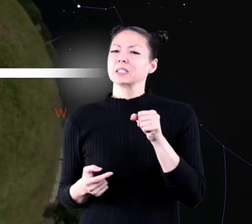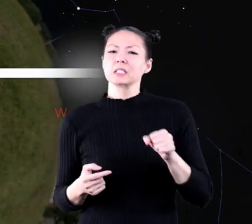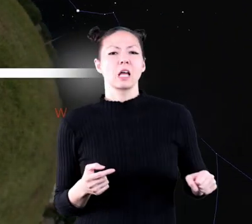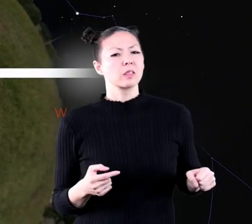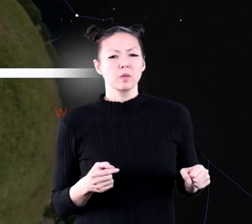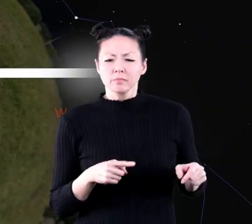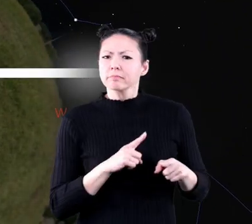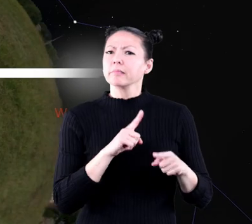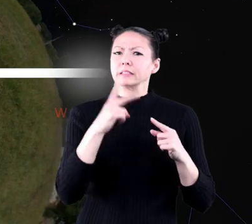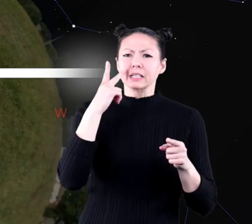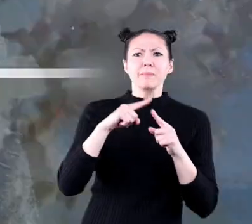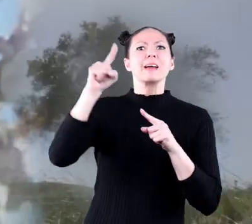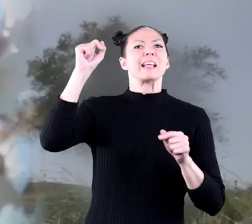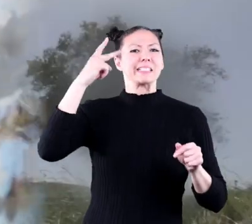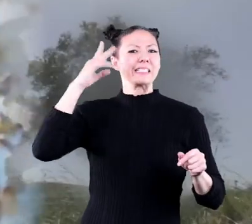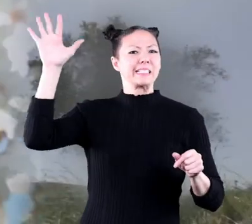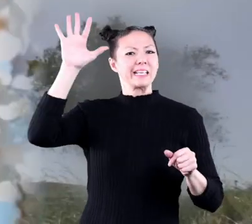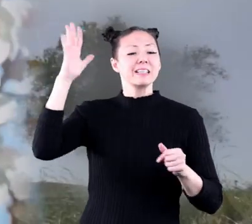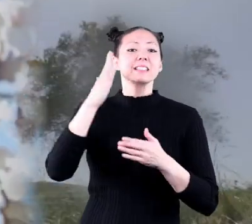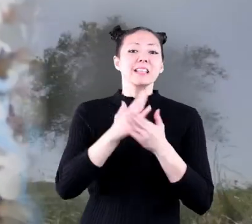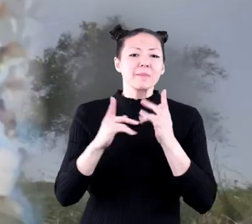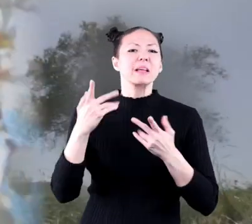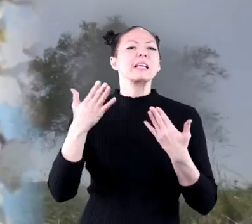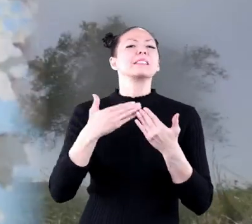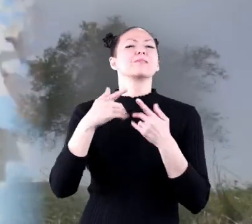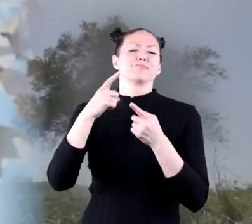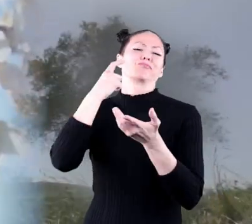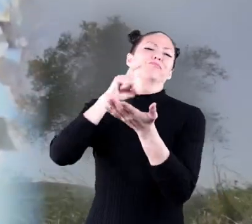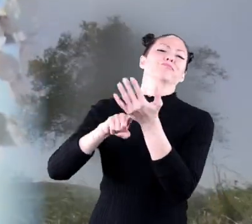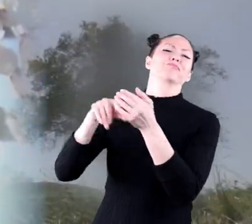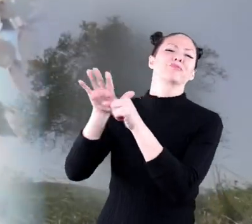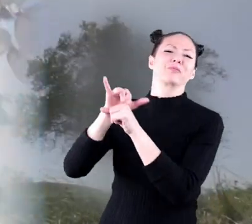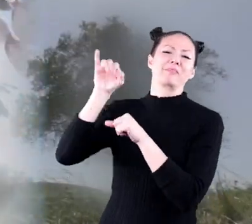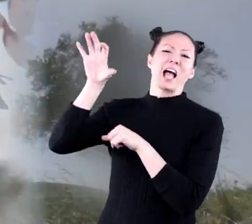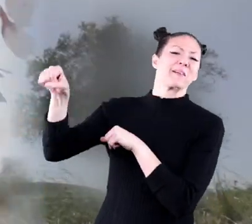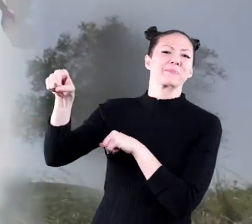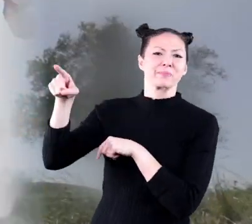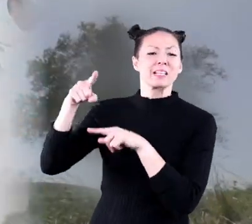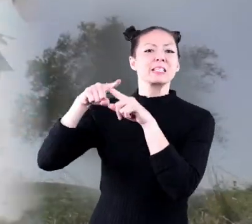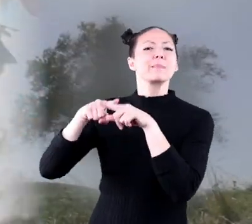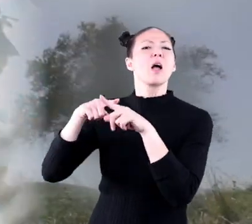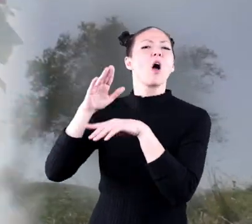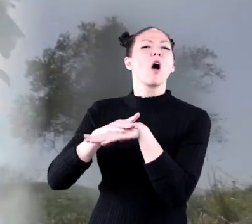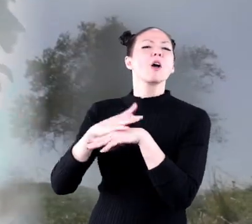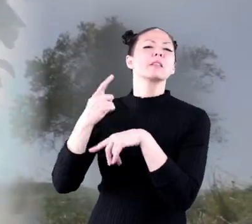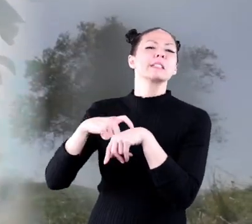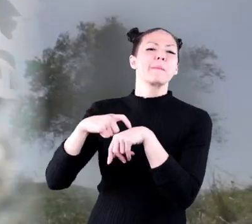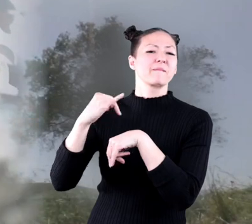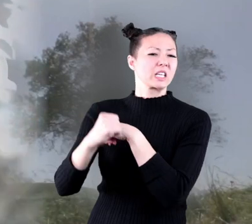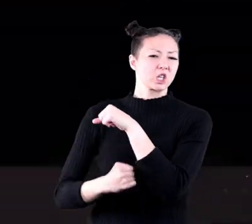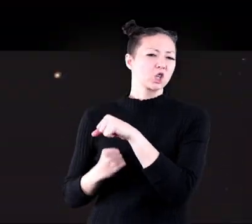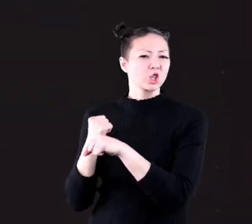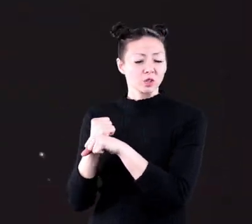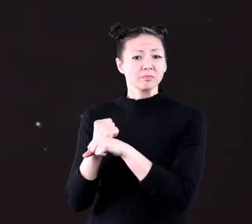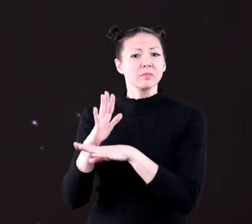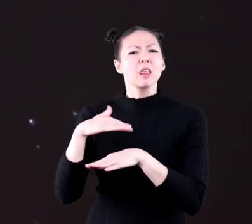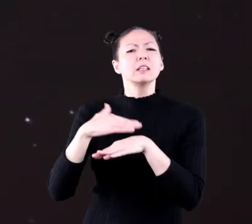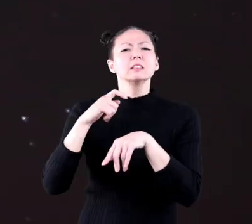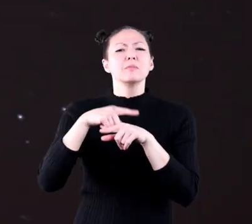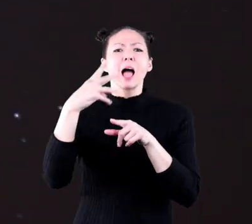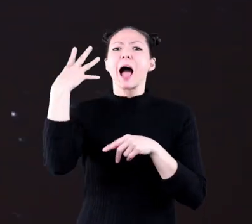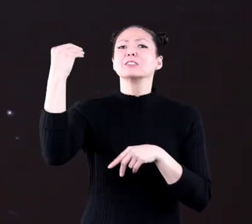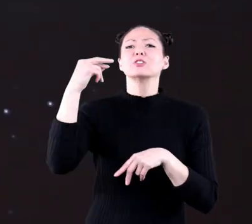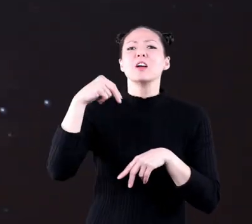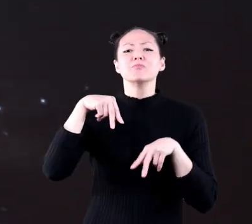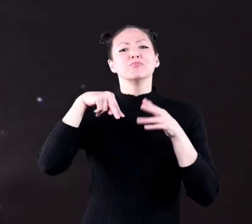southern hemisphere. And some may be easier to locate depending on the time of year. The next time